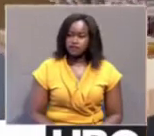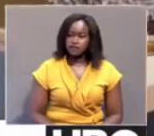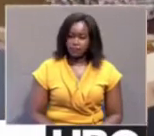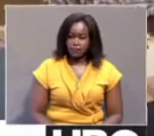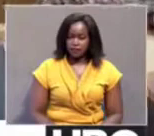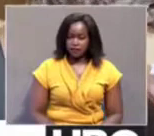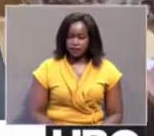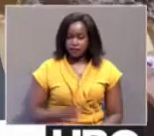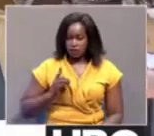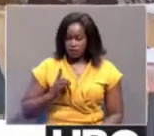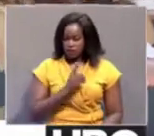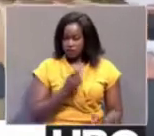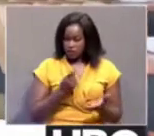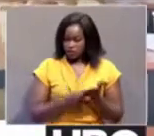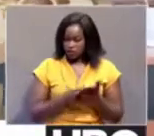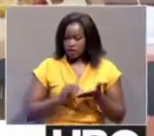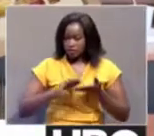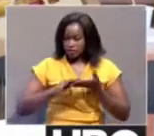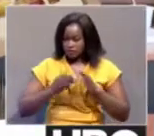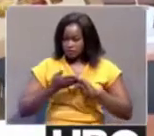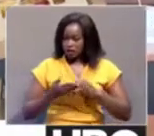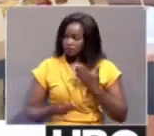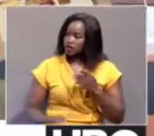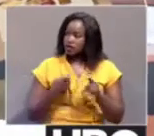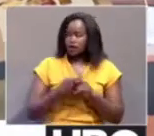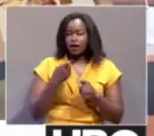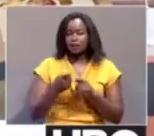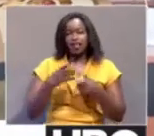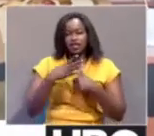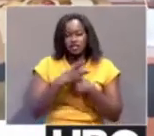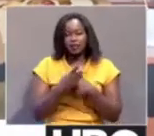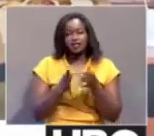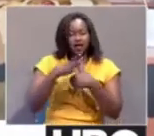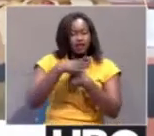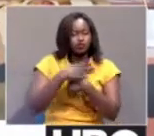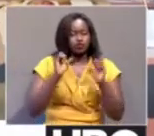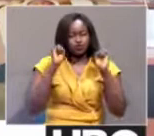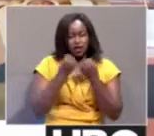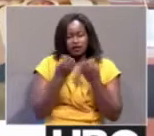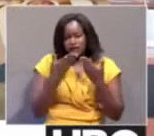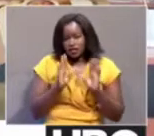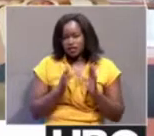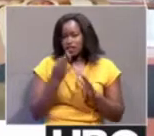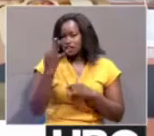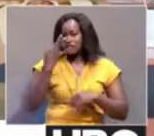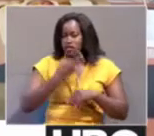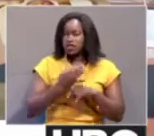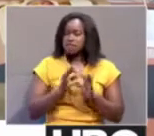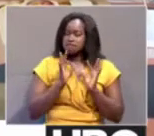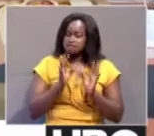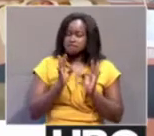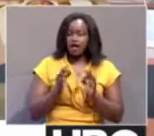DeafLink Uganda in partnership with Gofi Zentrum Kampala German Cultural Society has completed a three-day modern batik art workshop.